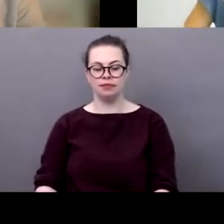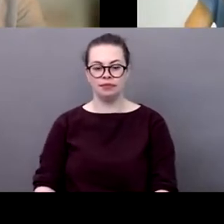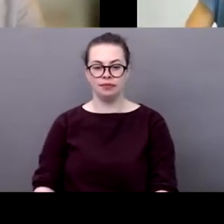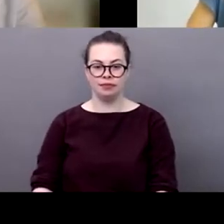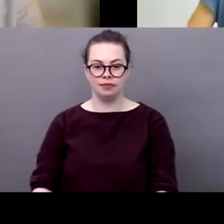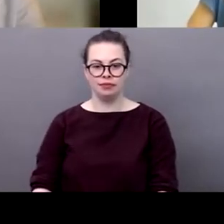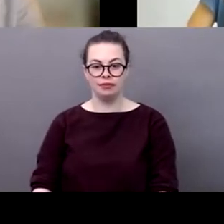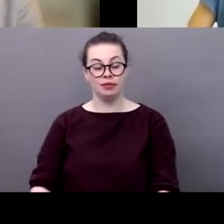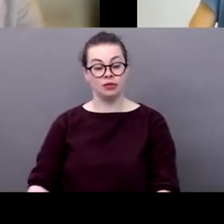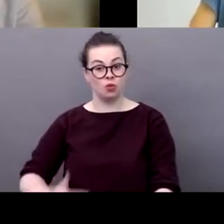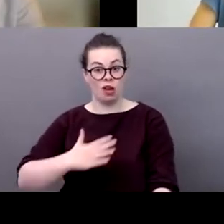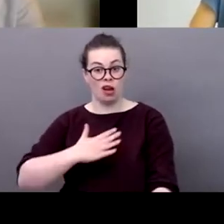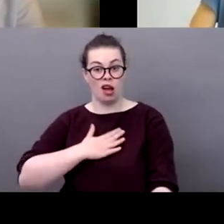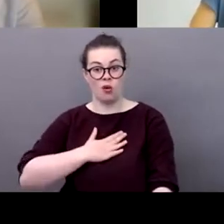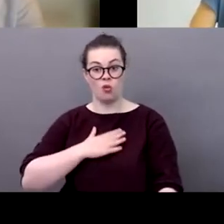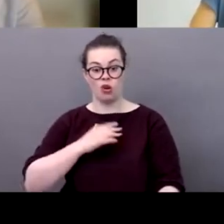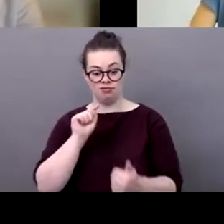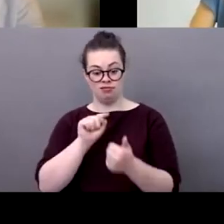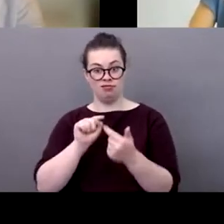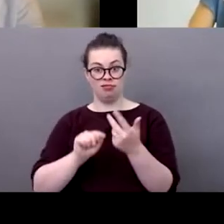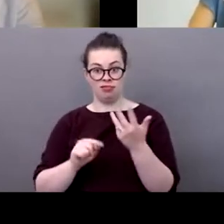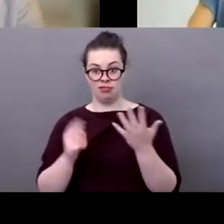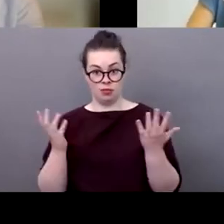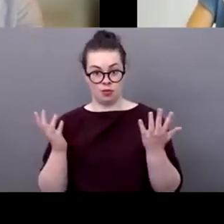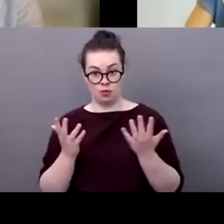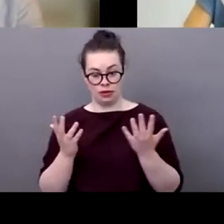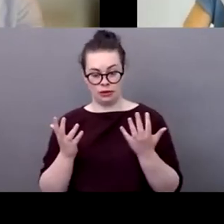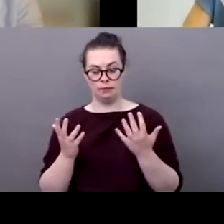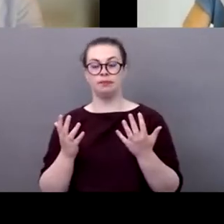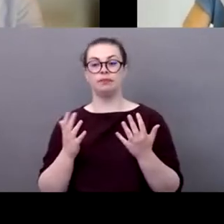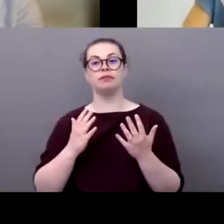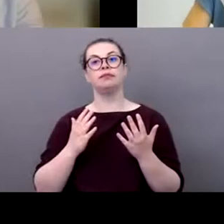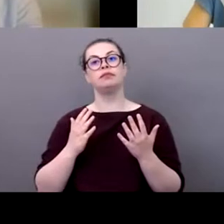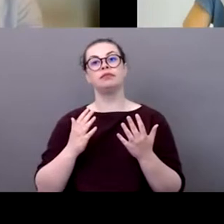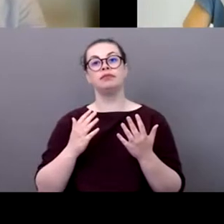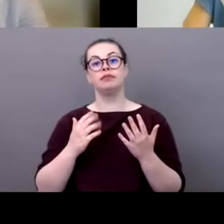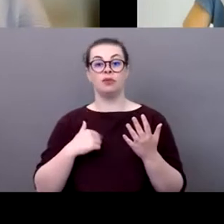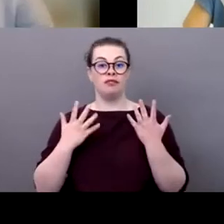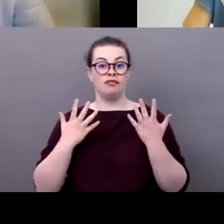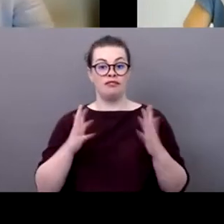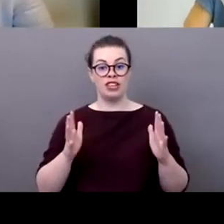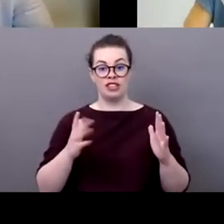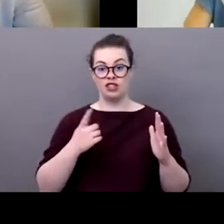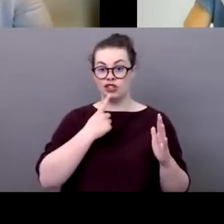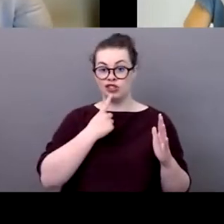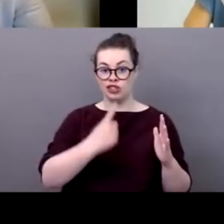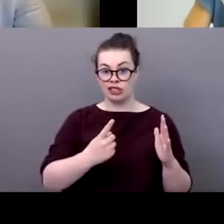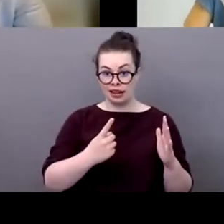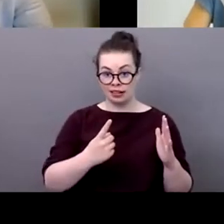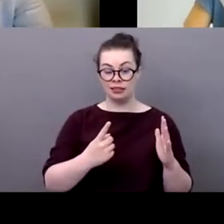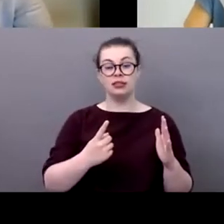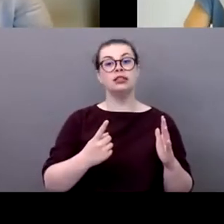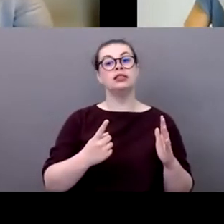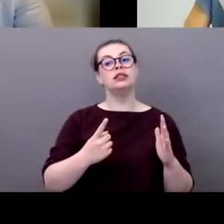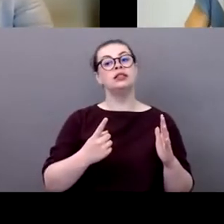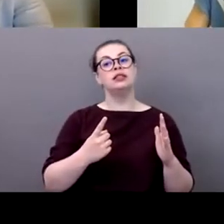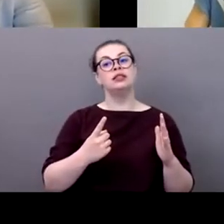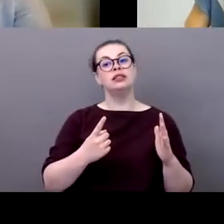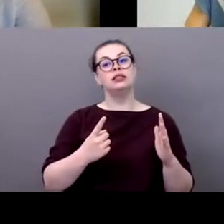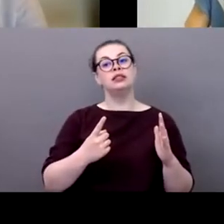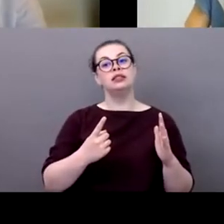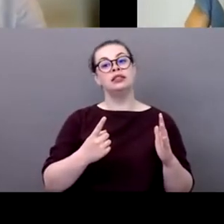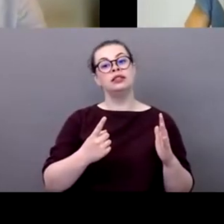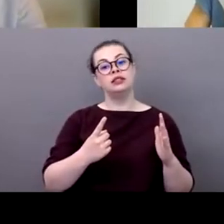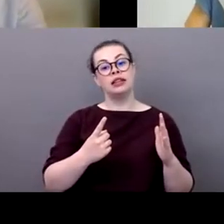initiative uh was first of all that uh um as we mentioned uh early on as as well that change starts from the grass